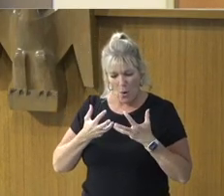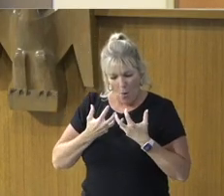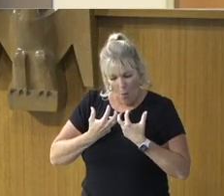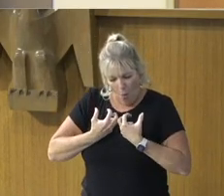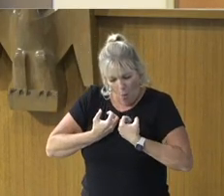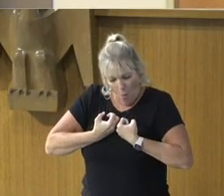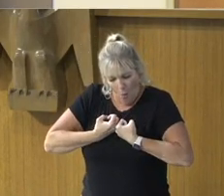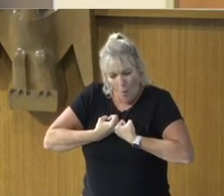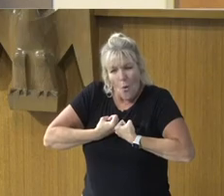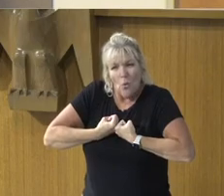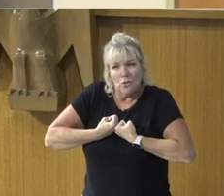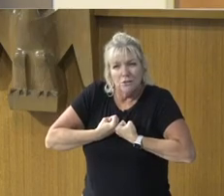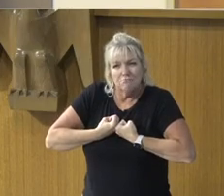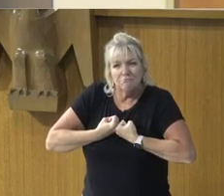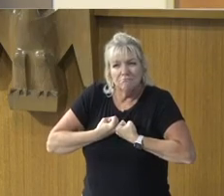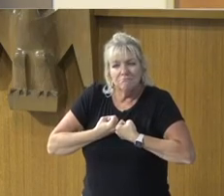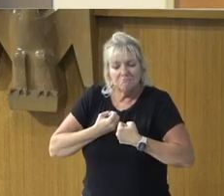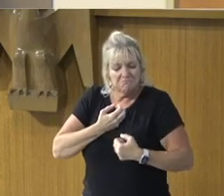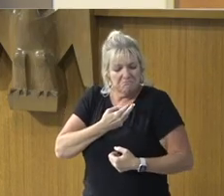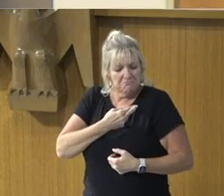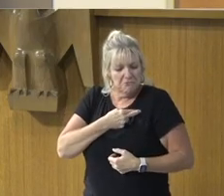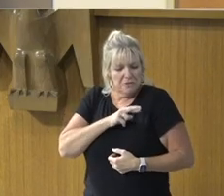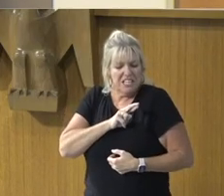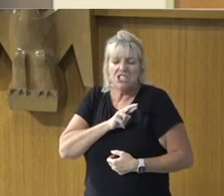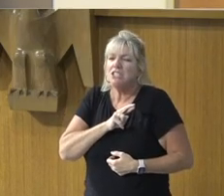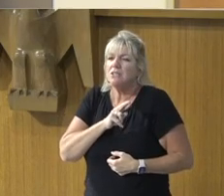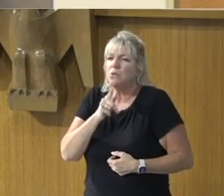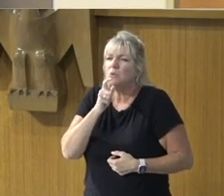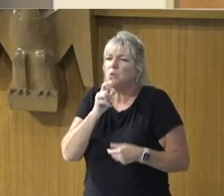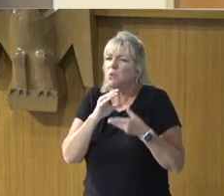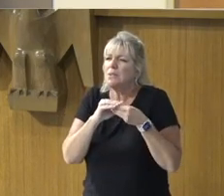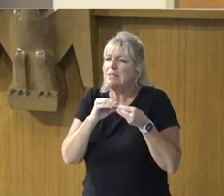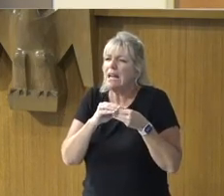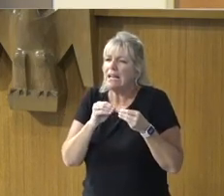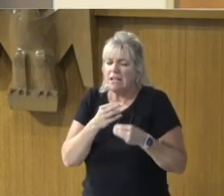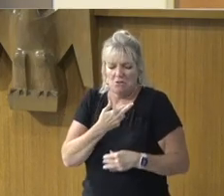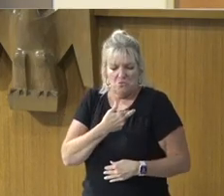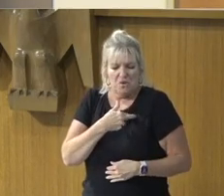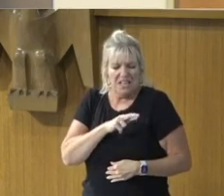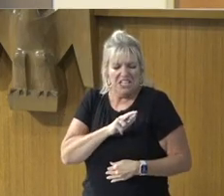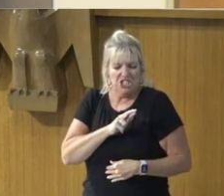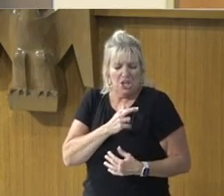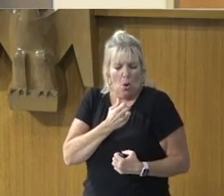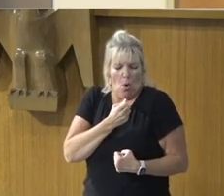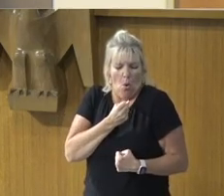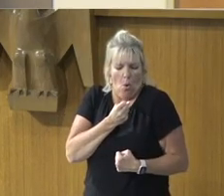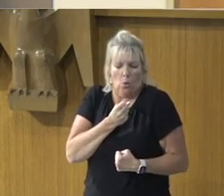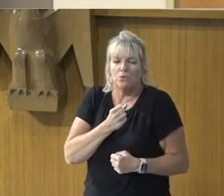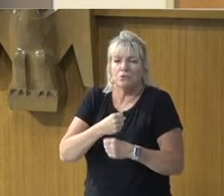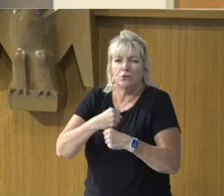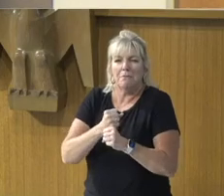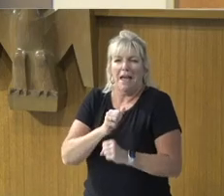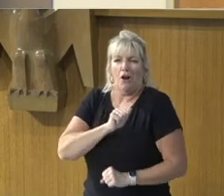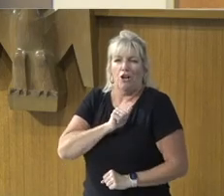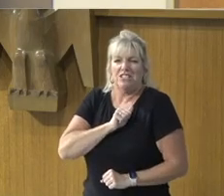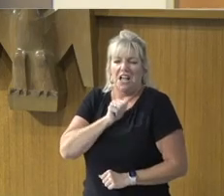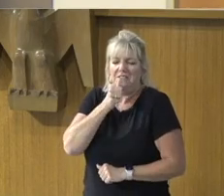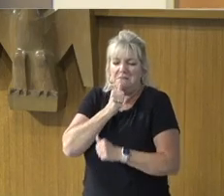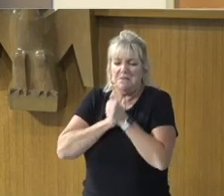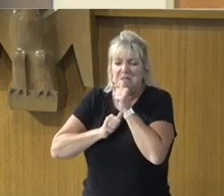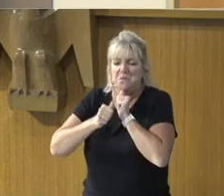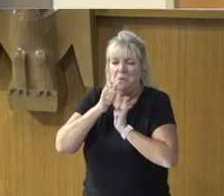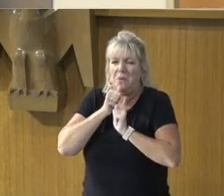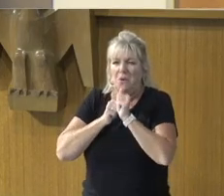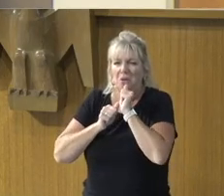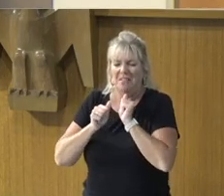about enough religion, Who was it, Who said it, To make ourselves miserable, Yes, It's a terrible thing,